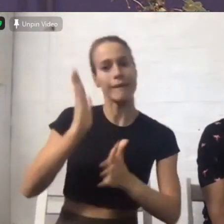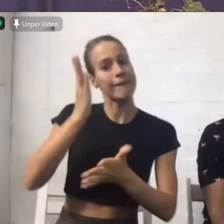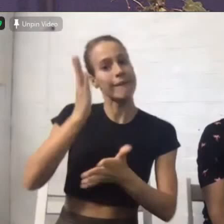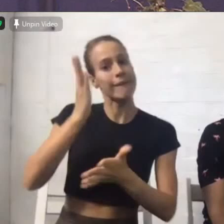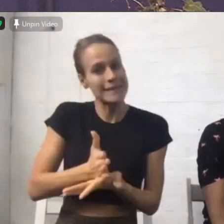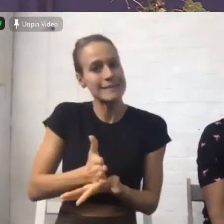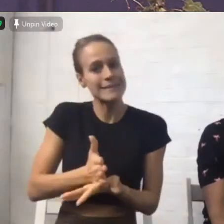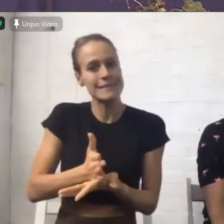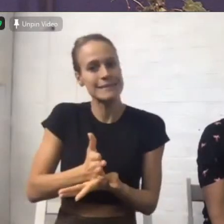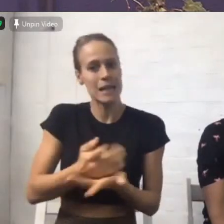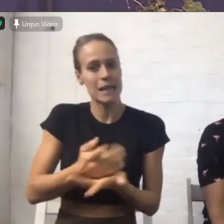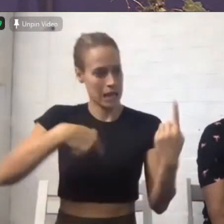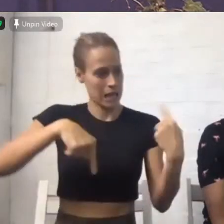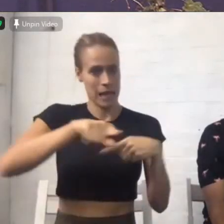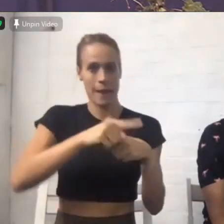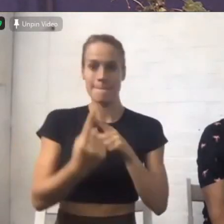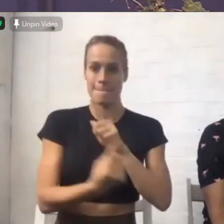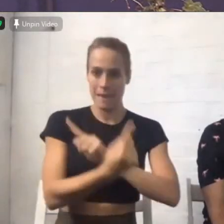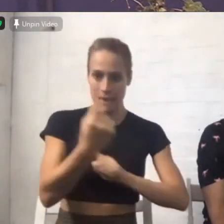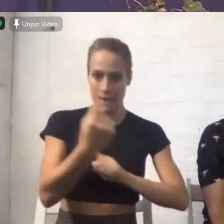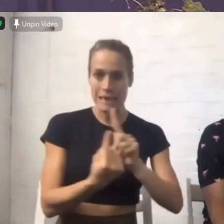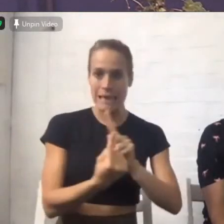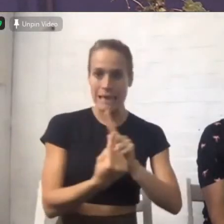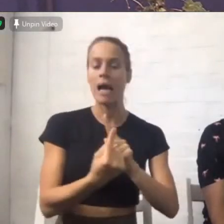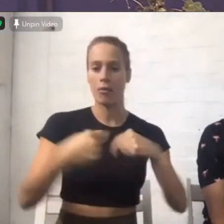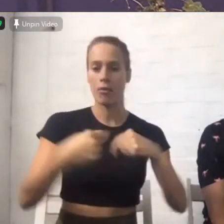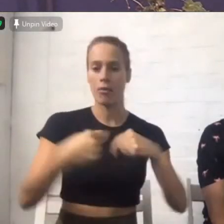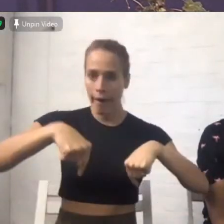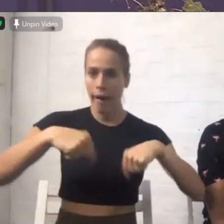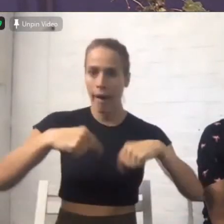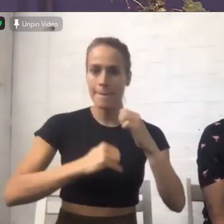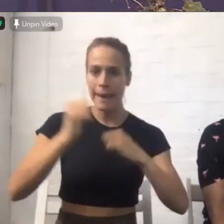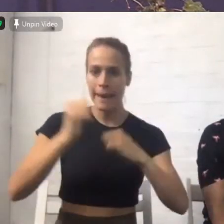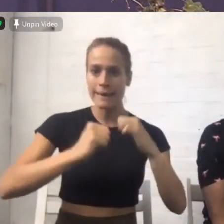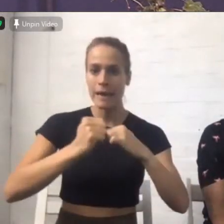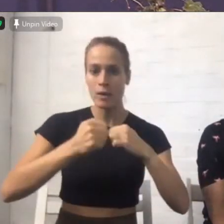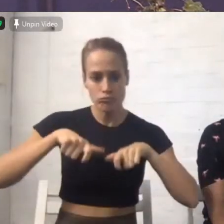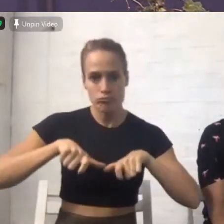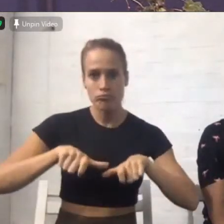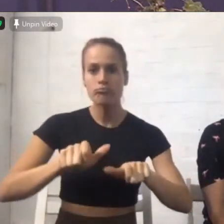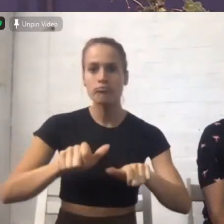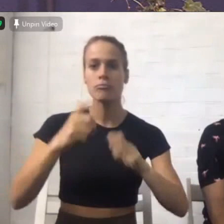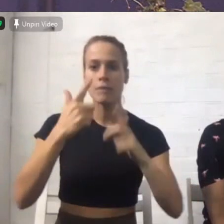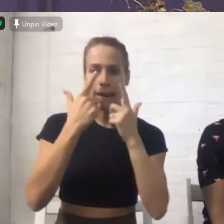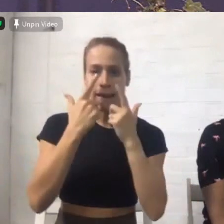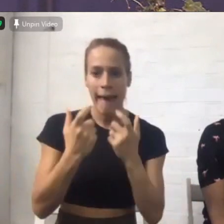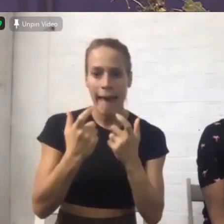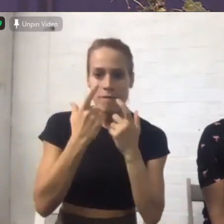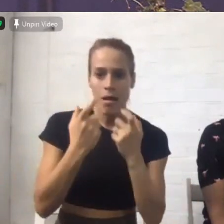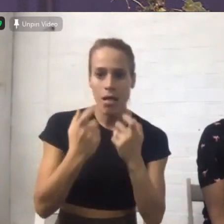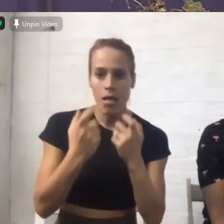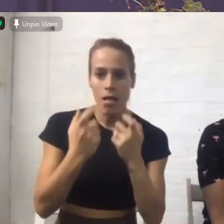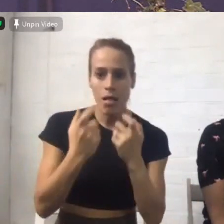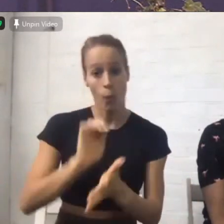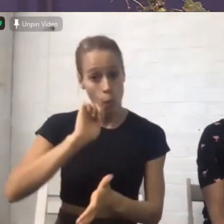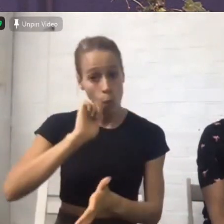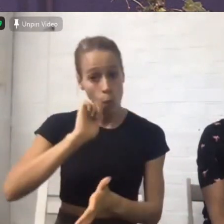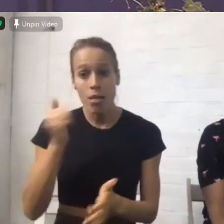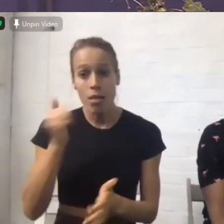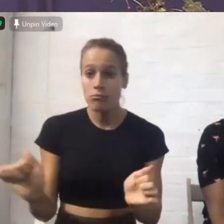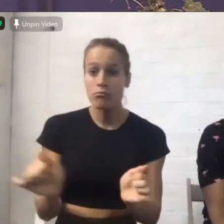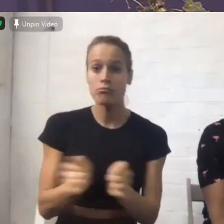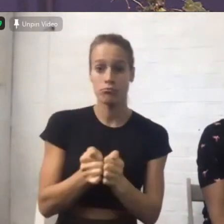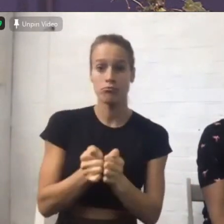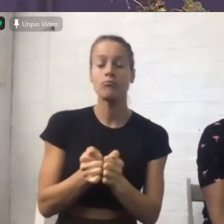are being very careful with the measures that we're taking and I'm so so